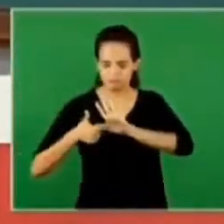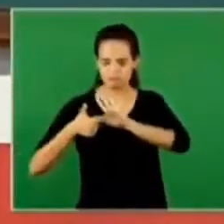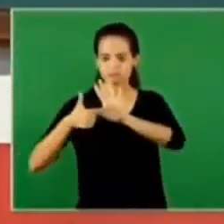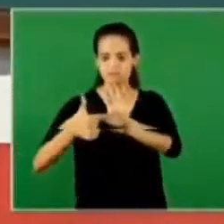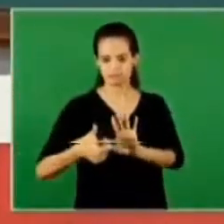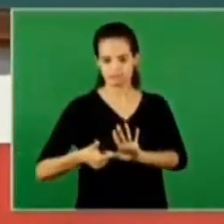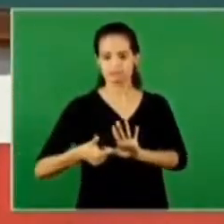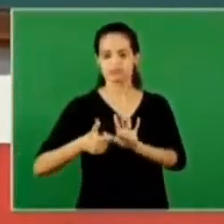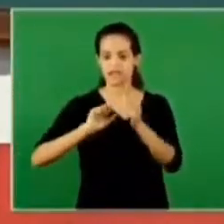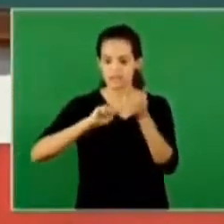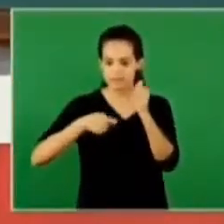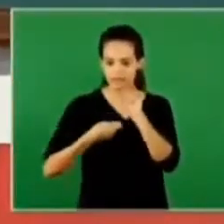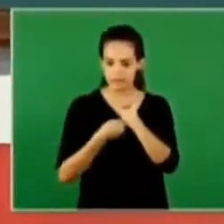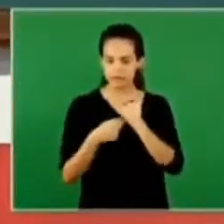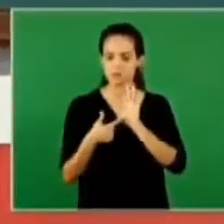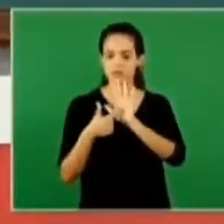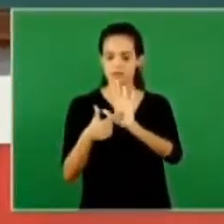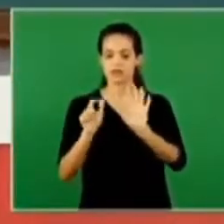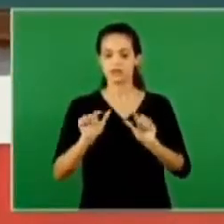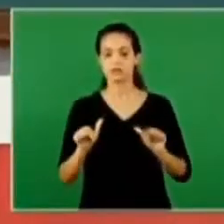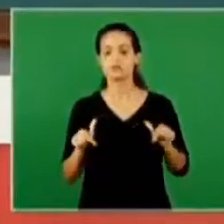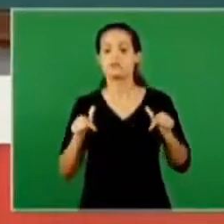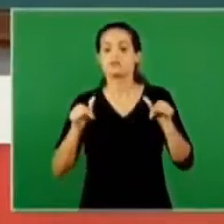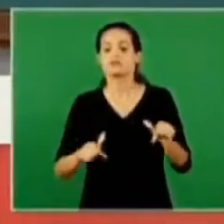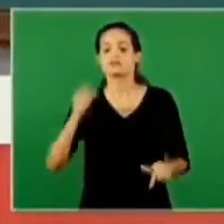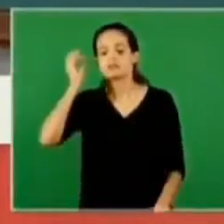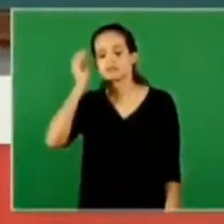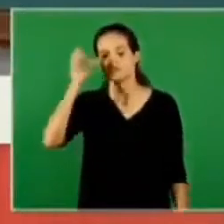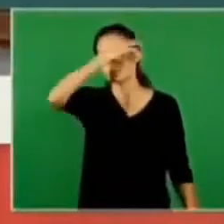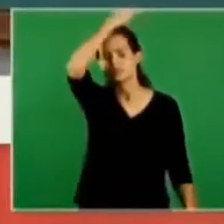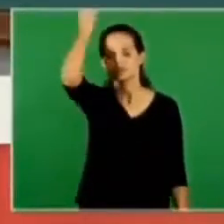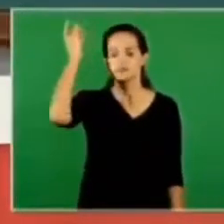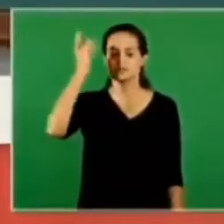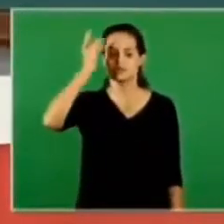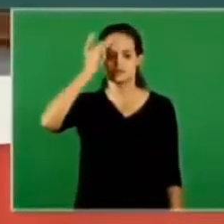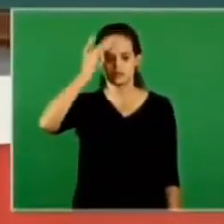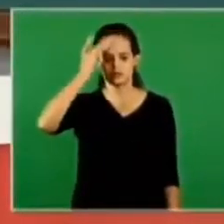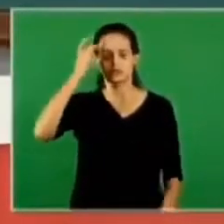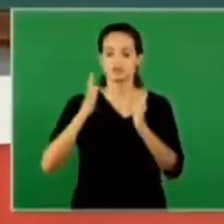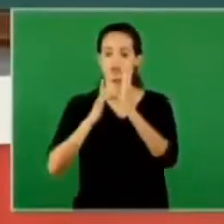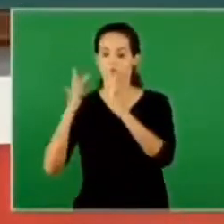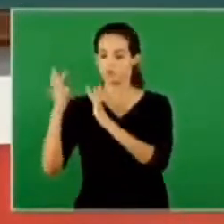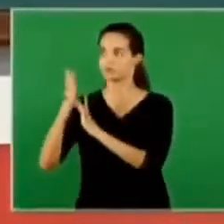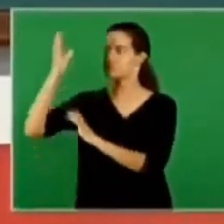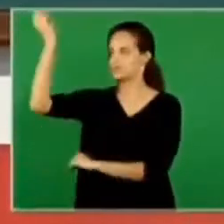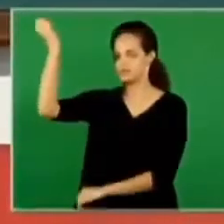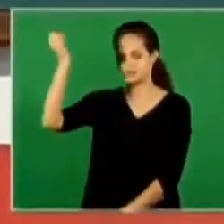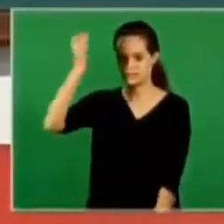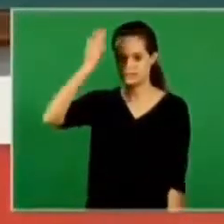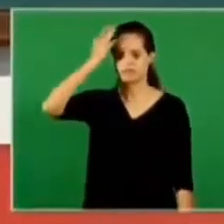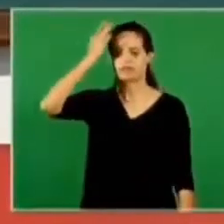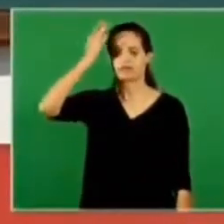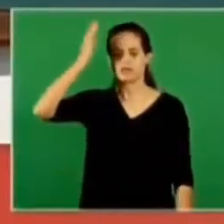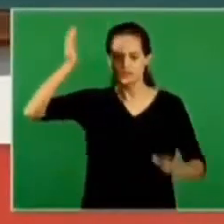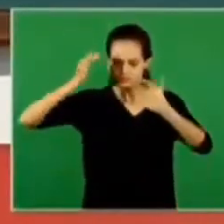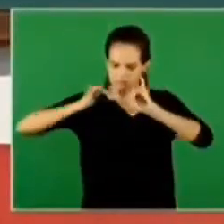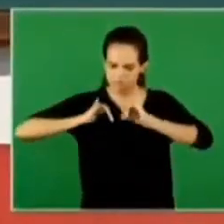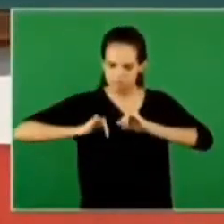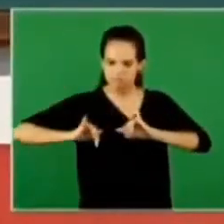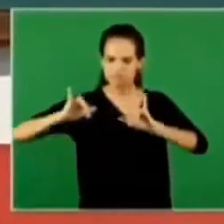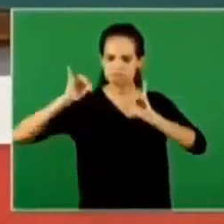are in this revelation which is an action which is an operation of the holy spirit jesus is revealing himself to them